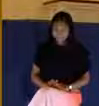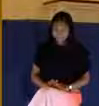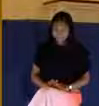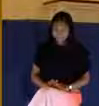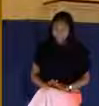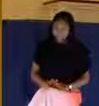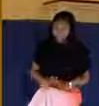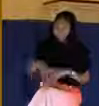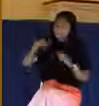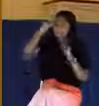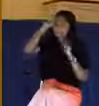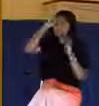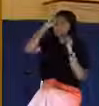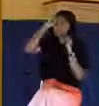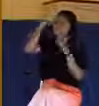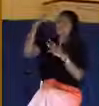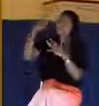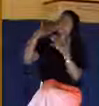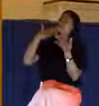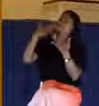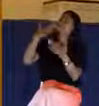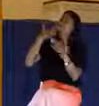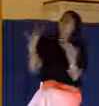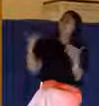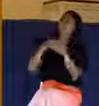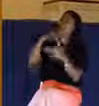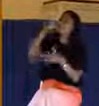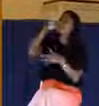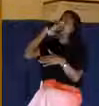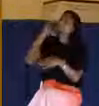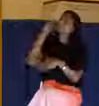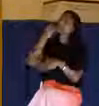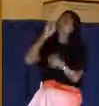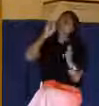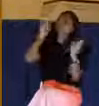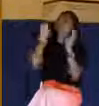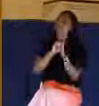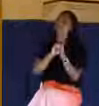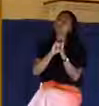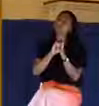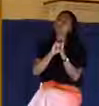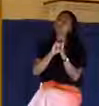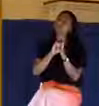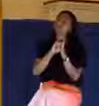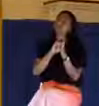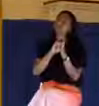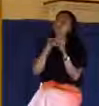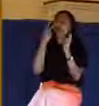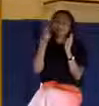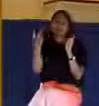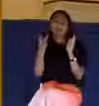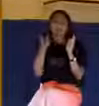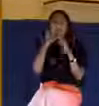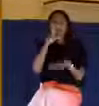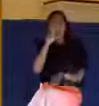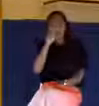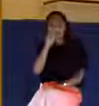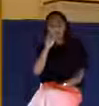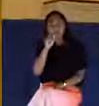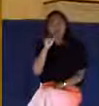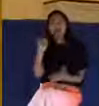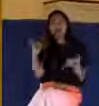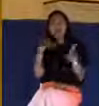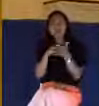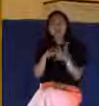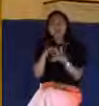Father, I thank you again for this beautiful narrative and how it draws us in again to the foot of the cross,